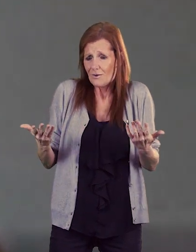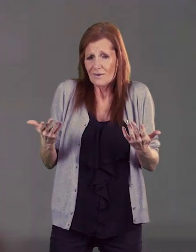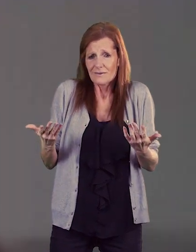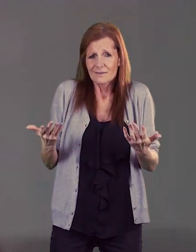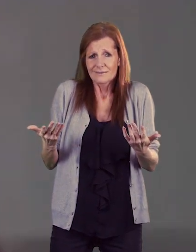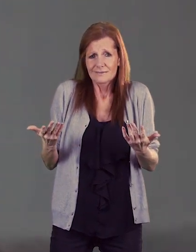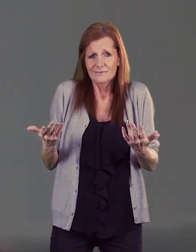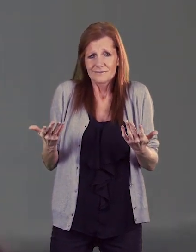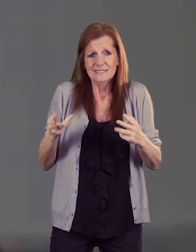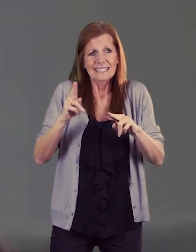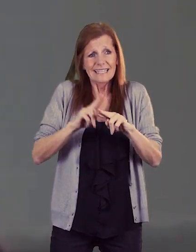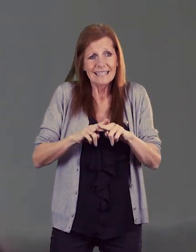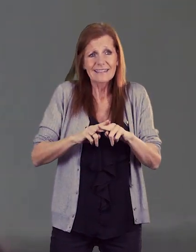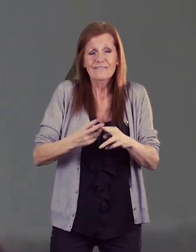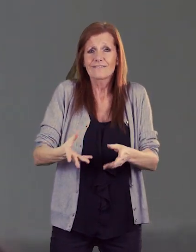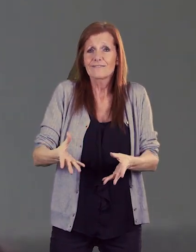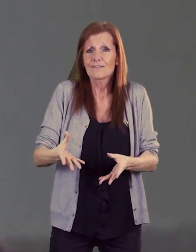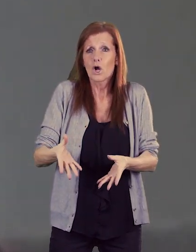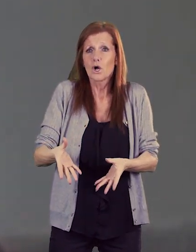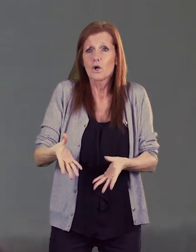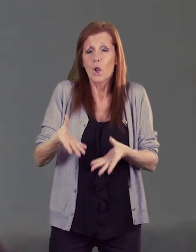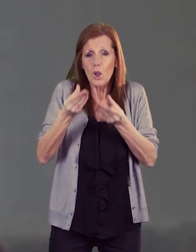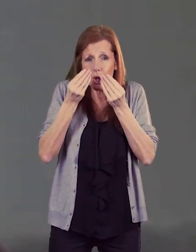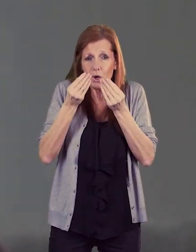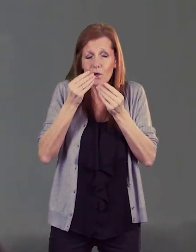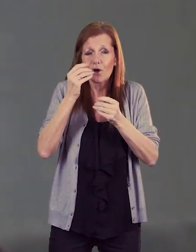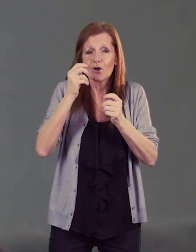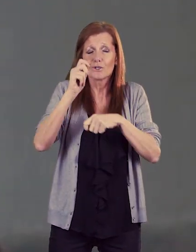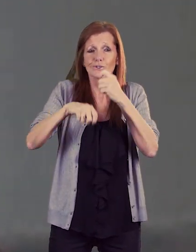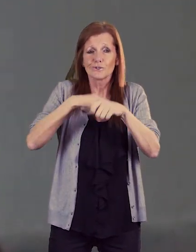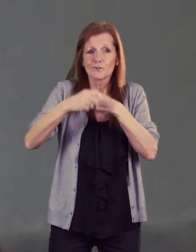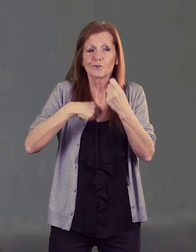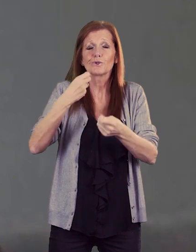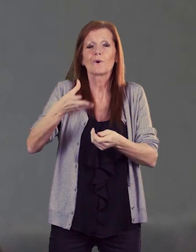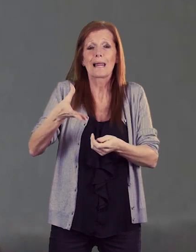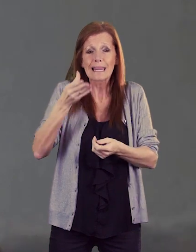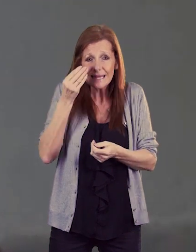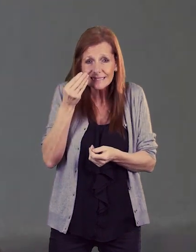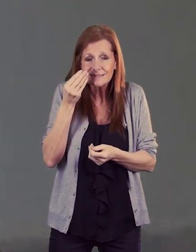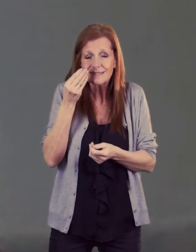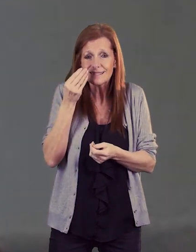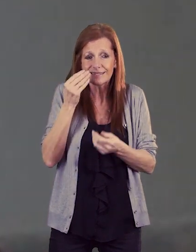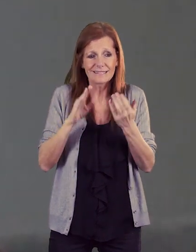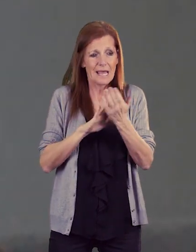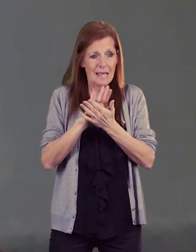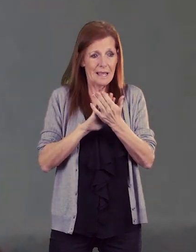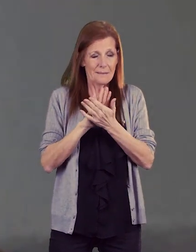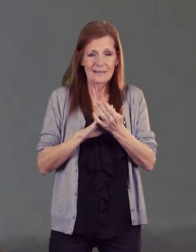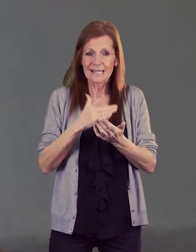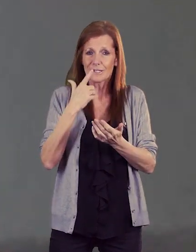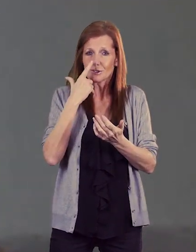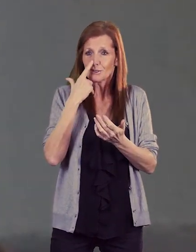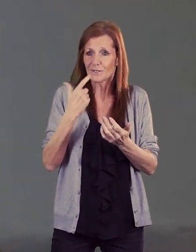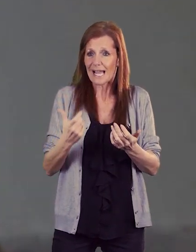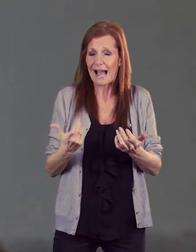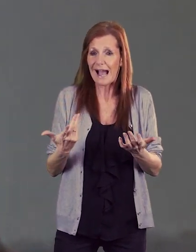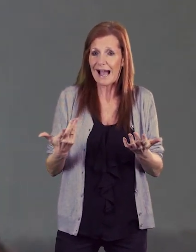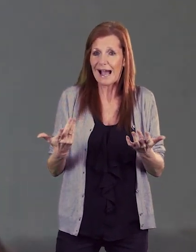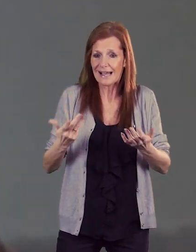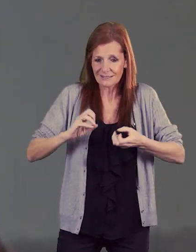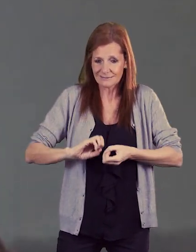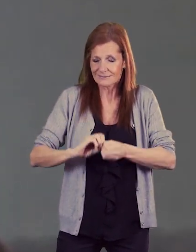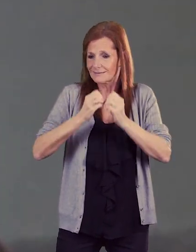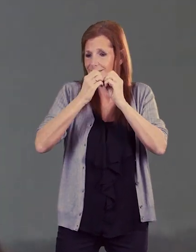at the end the day if you can learn to listen to people you can learn to supply or